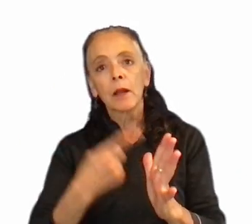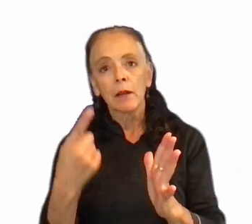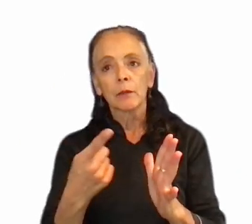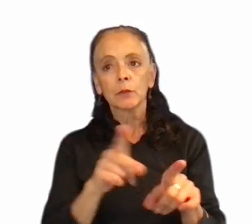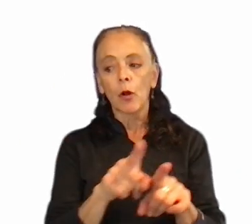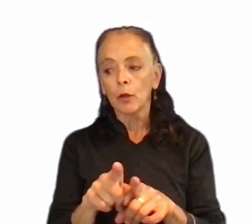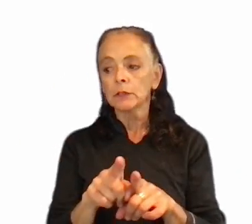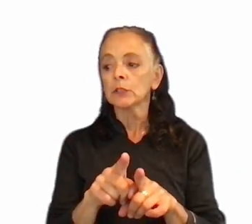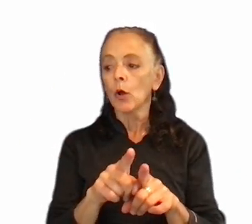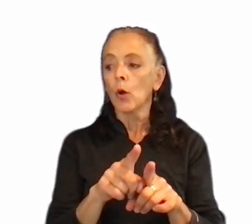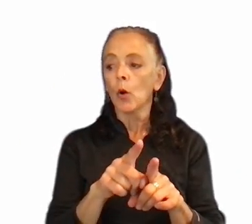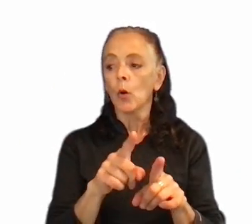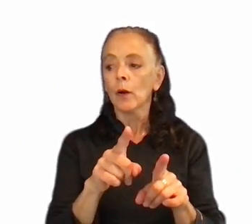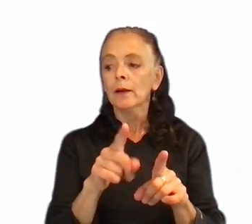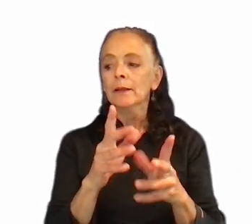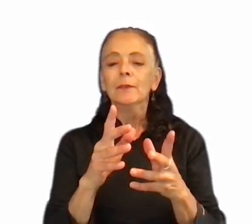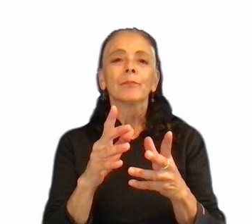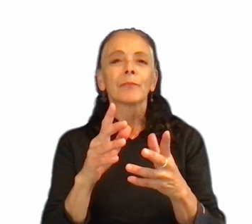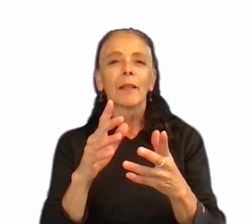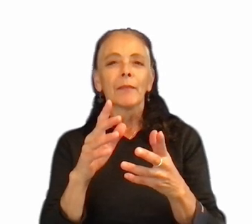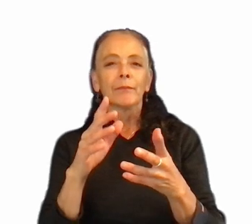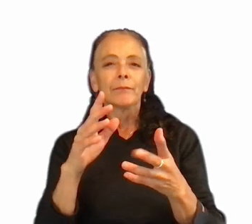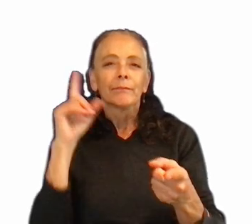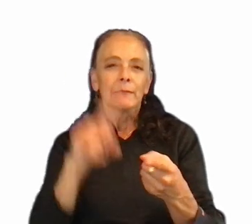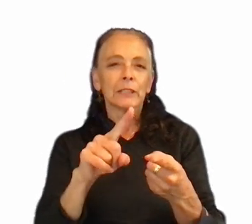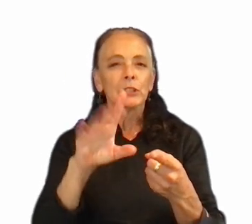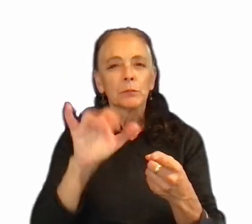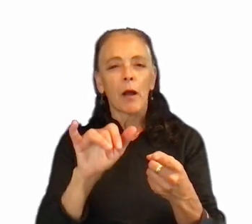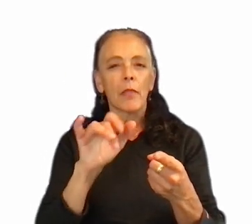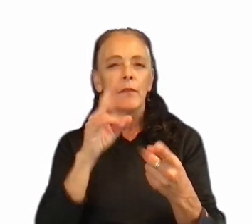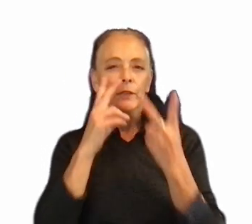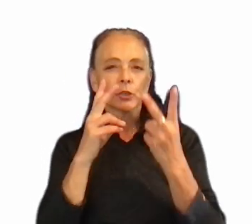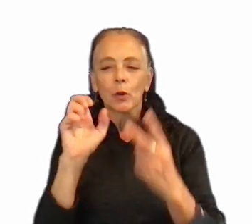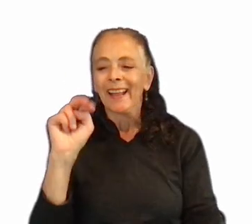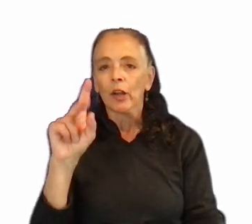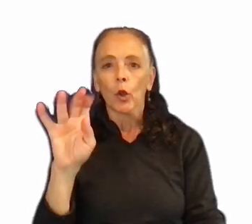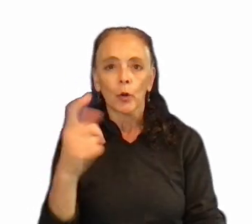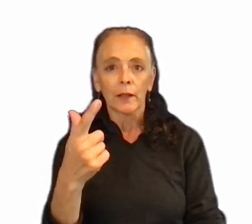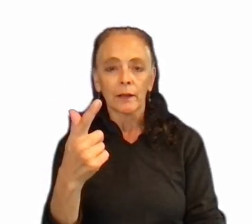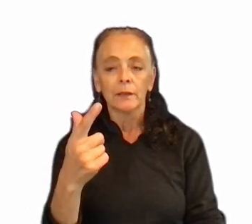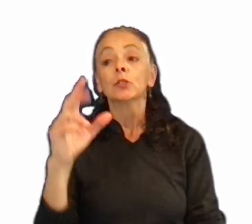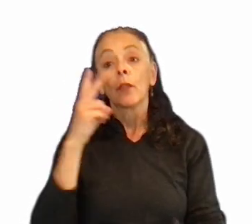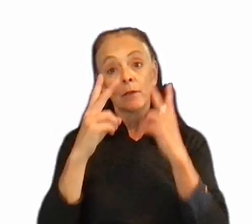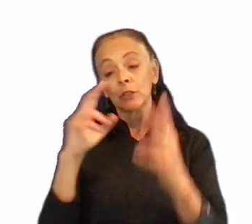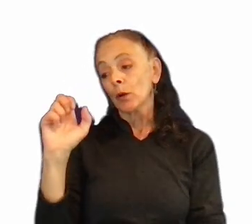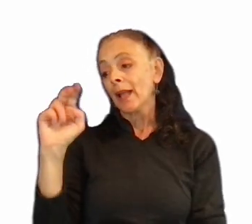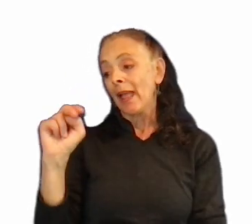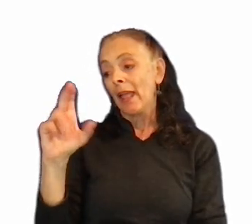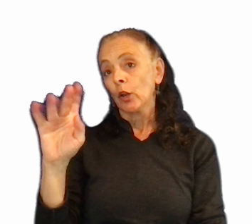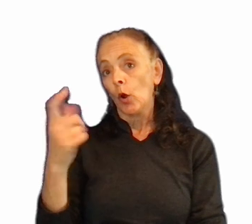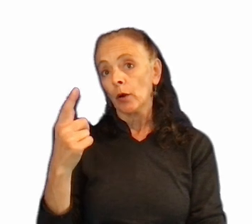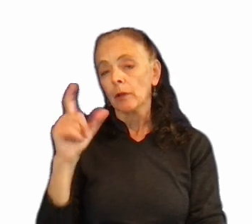reduced by the actual visual encoding. As such, the visual encoding itself needs to be chosen with care